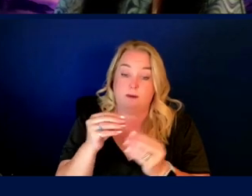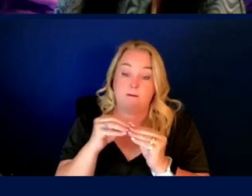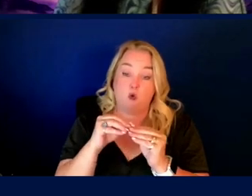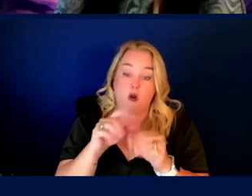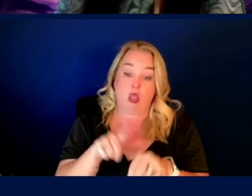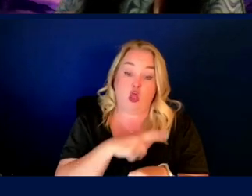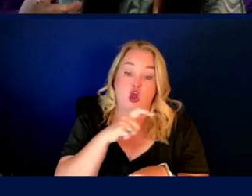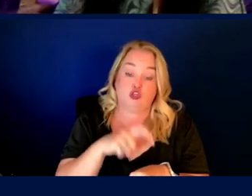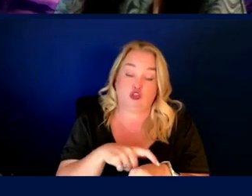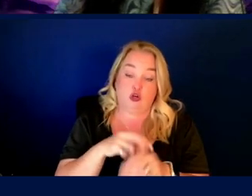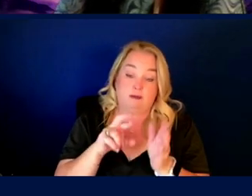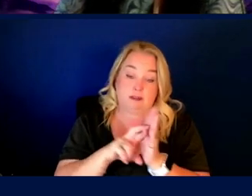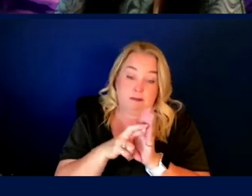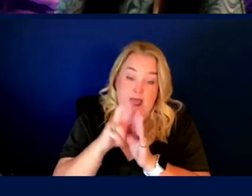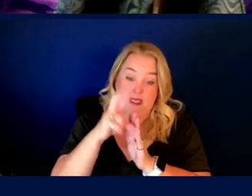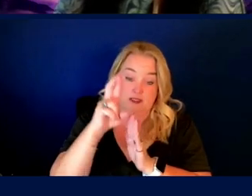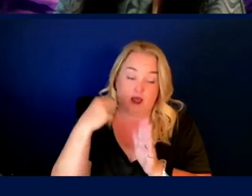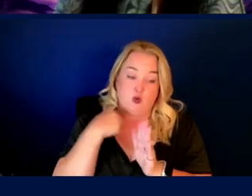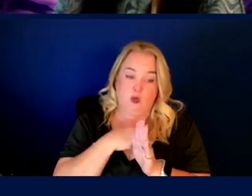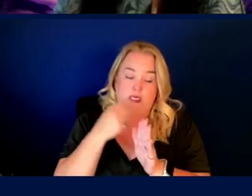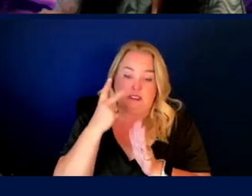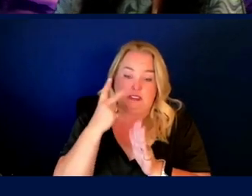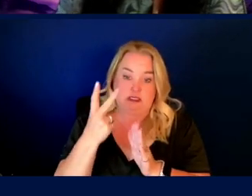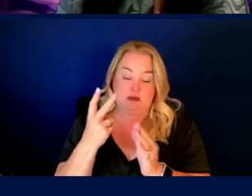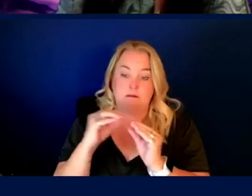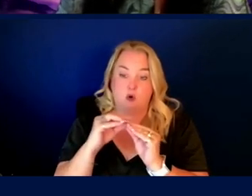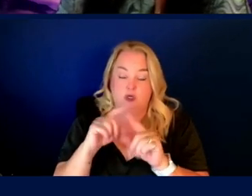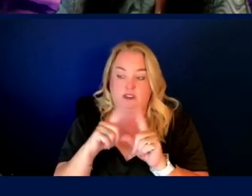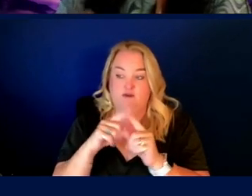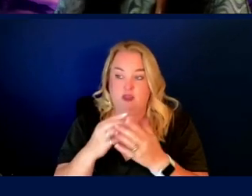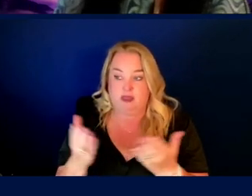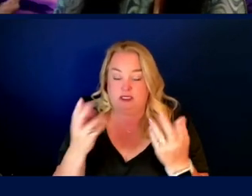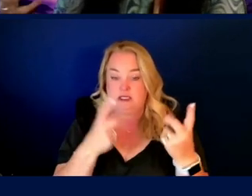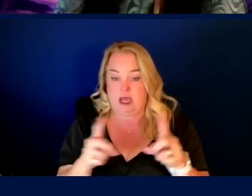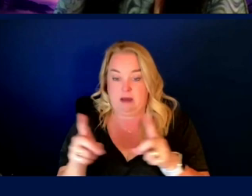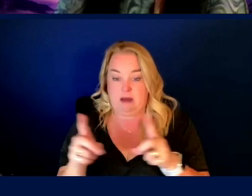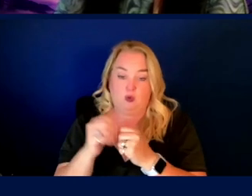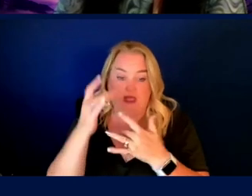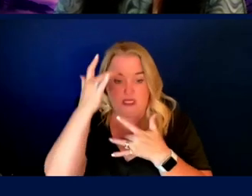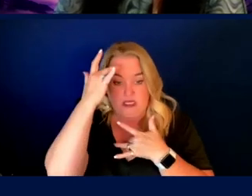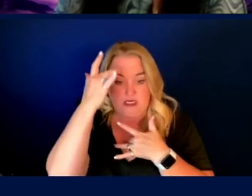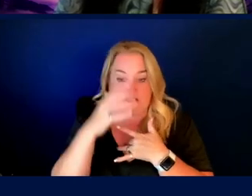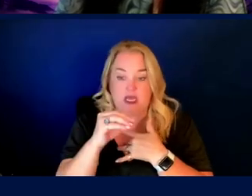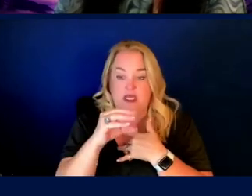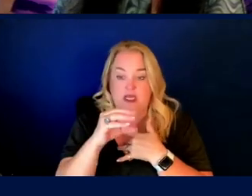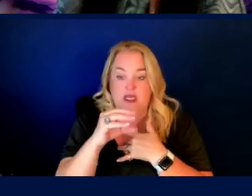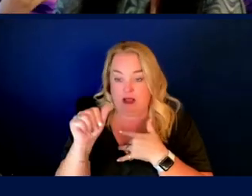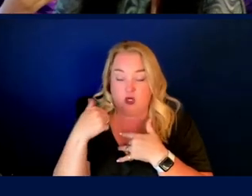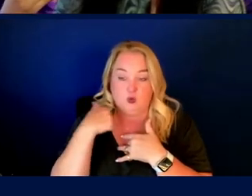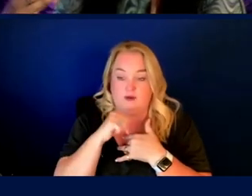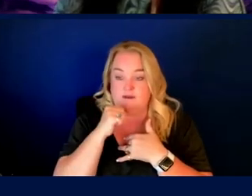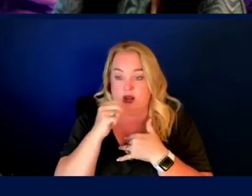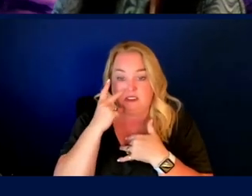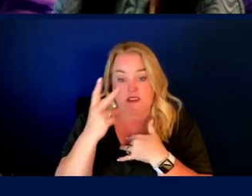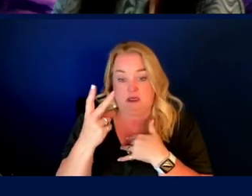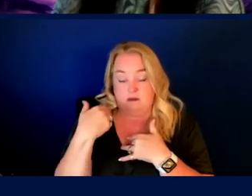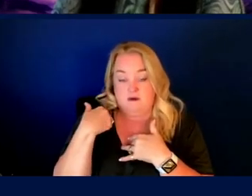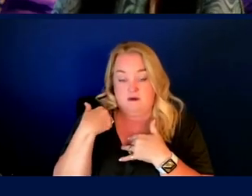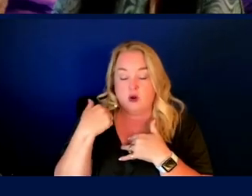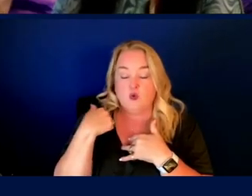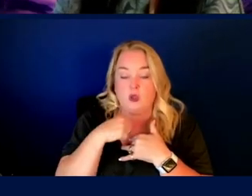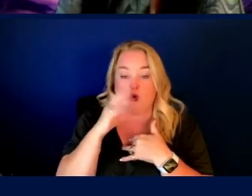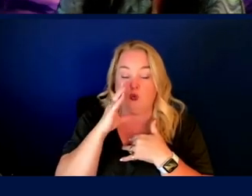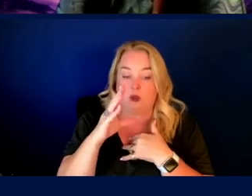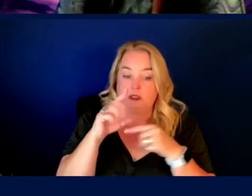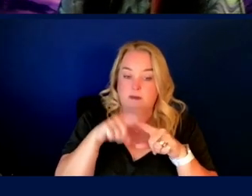space flight, we encounter newer conditions and newer manifestations of illness and disability that we are to lean on the knowledge of what